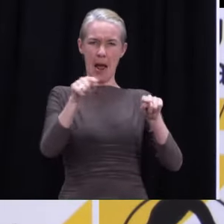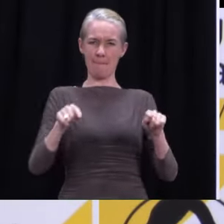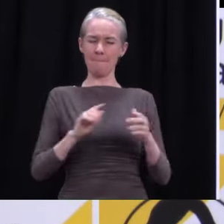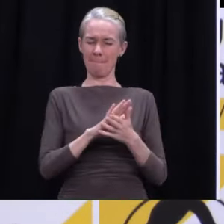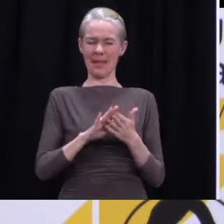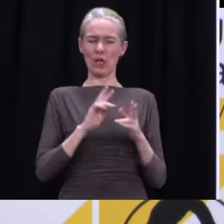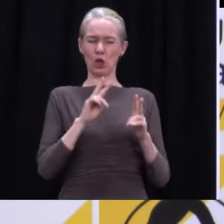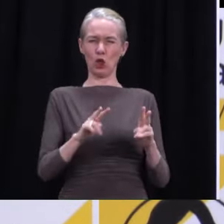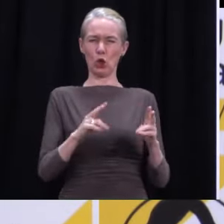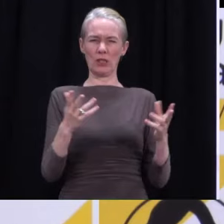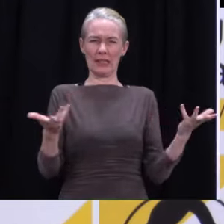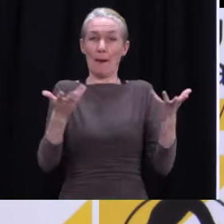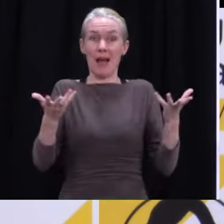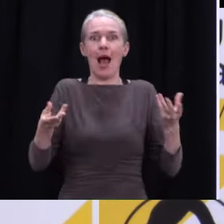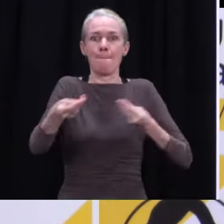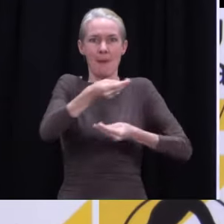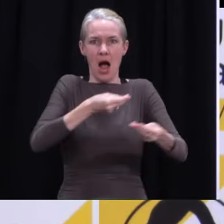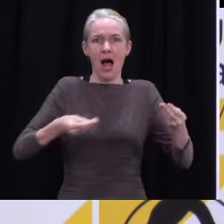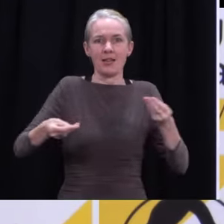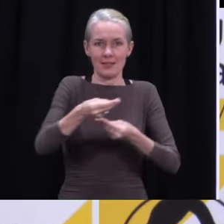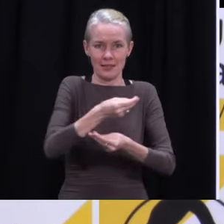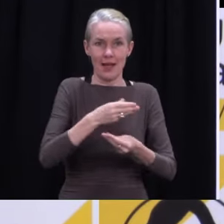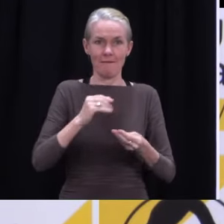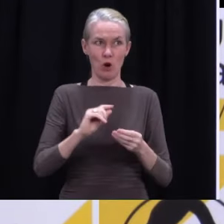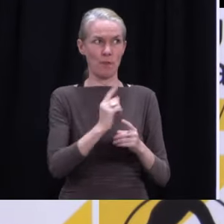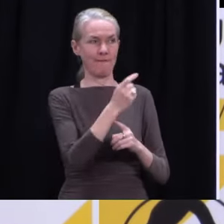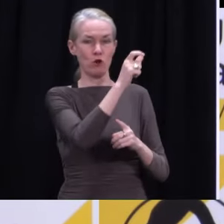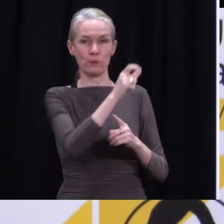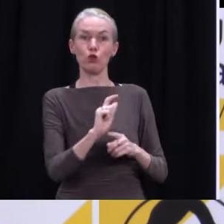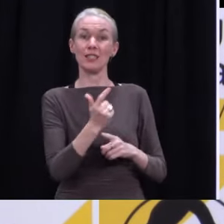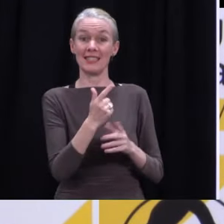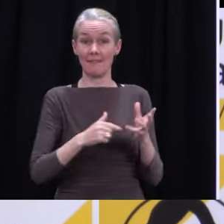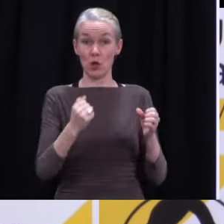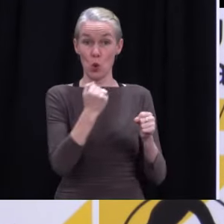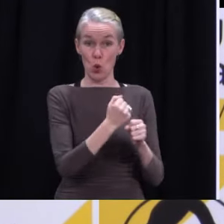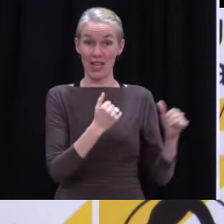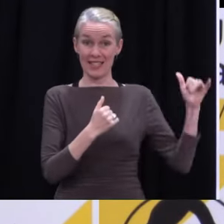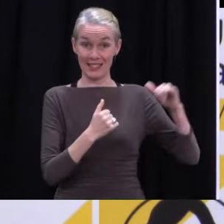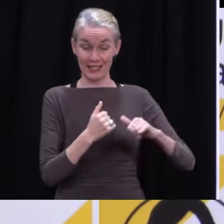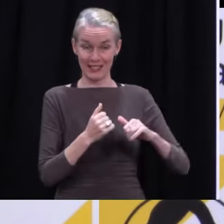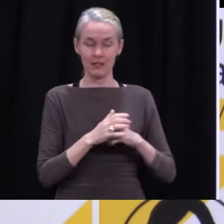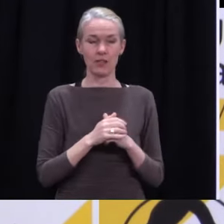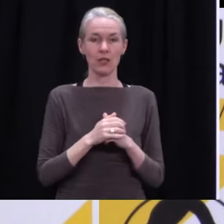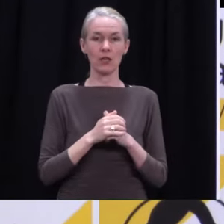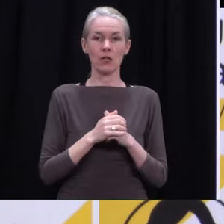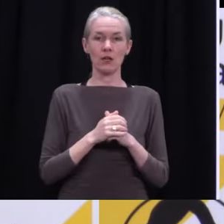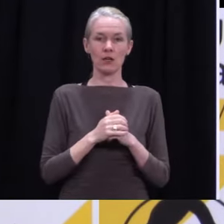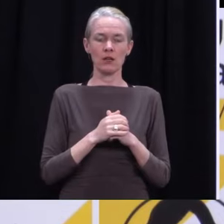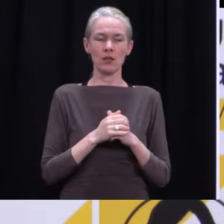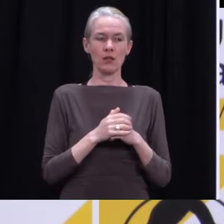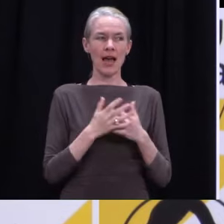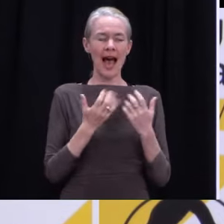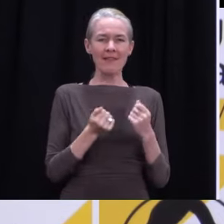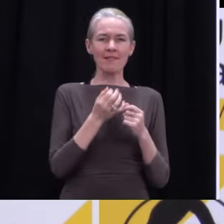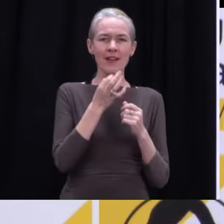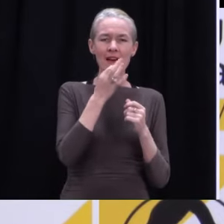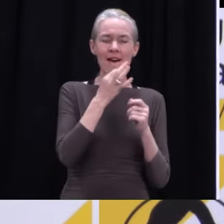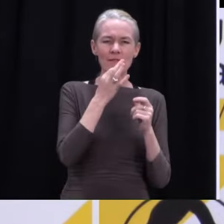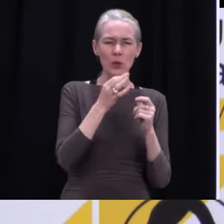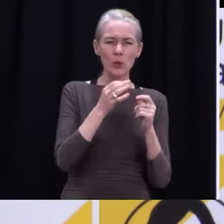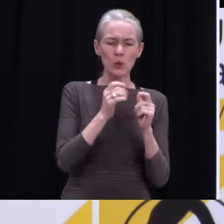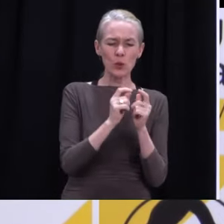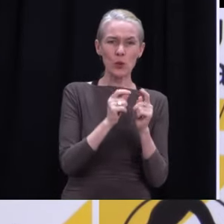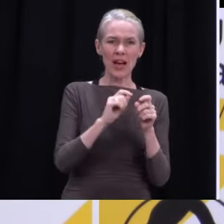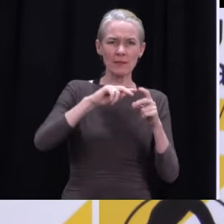of this Delta case. And furthermore, there are a number of little variations that are happening that are helping to map